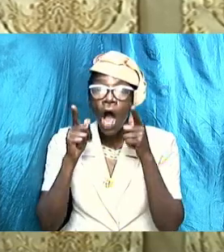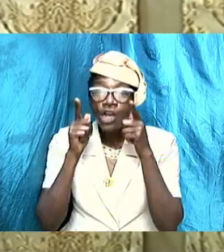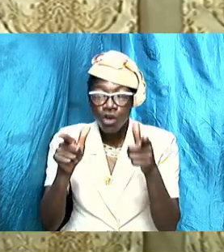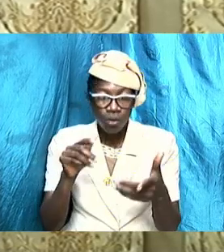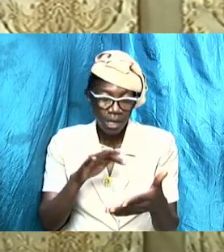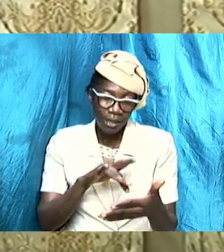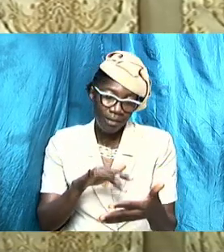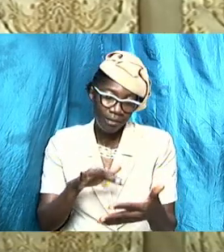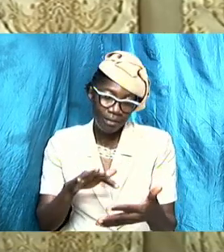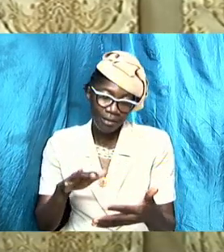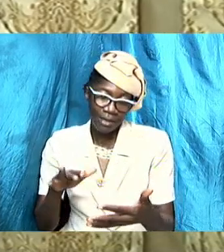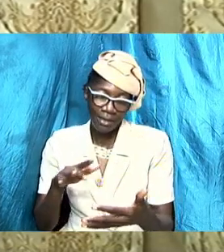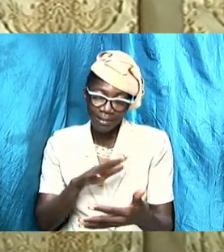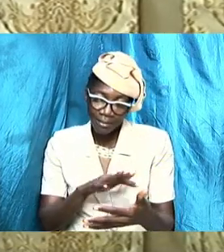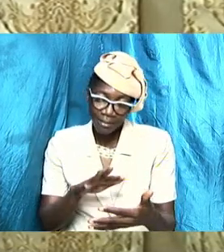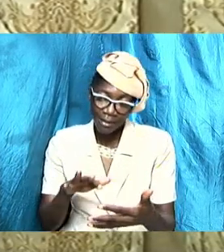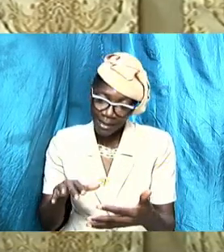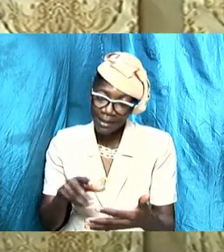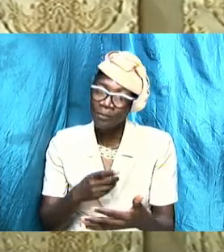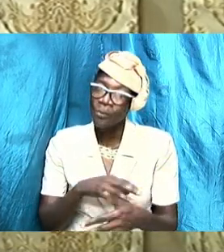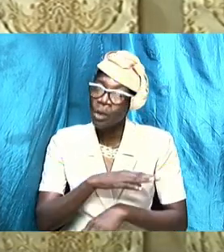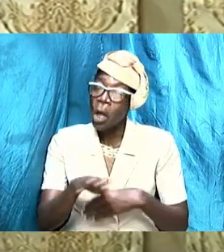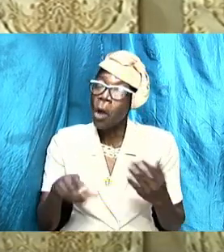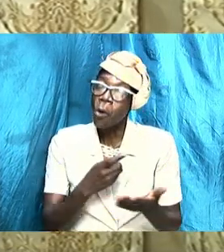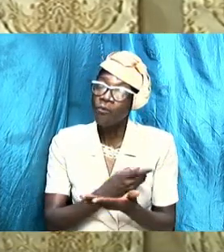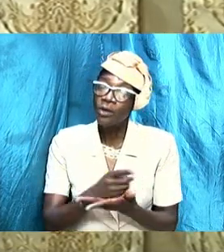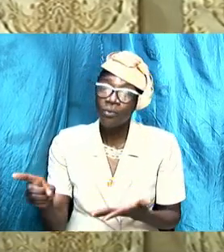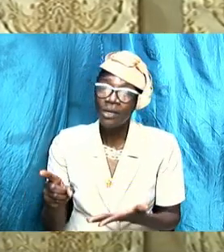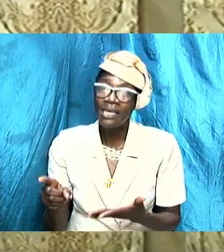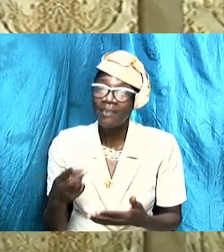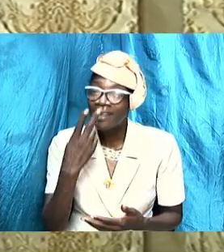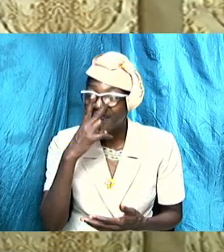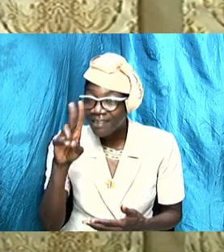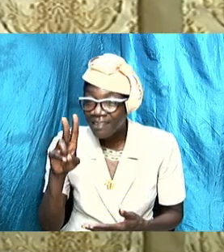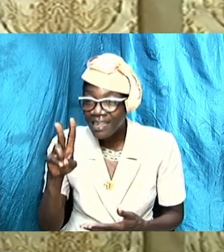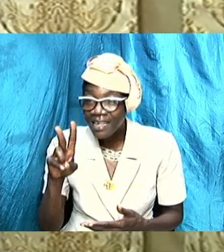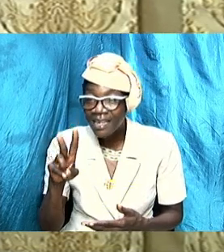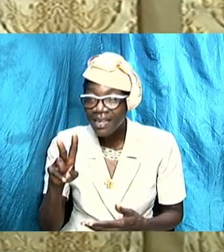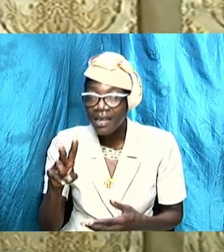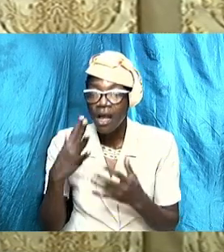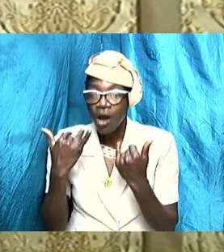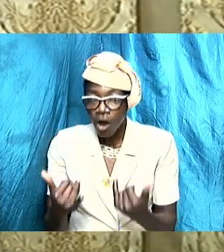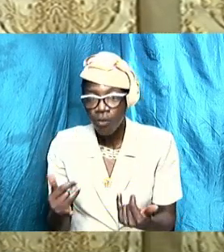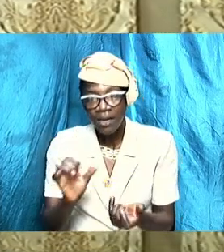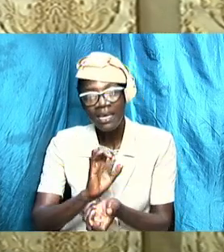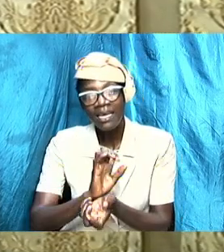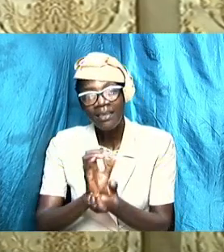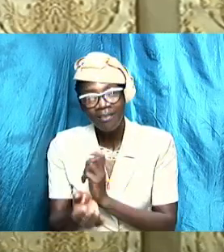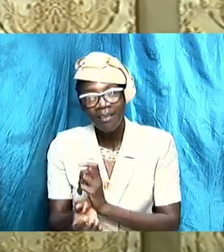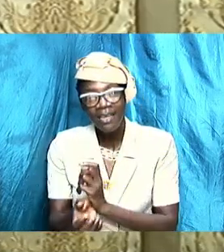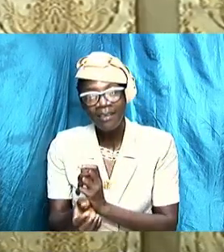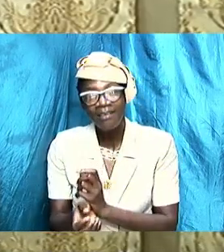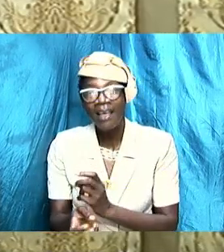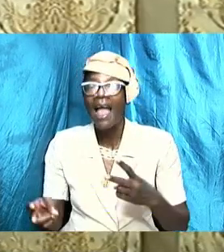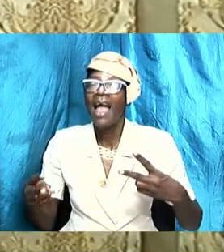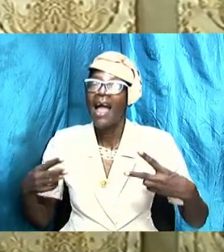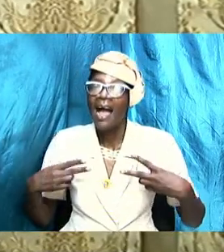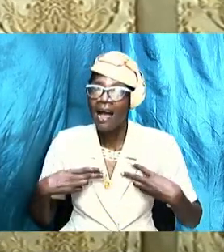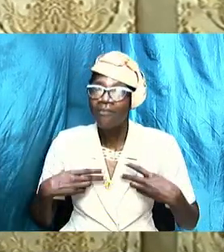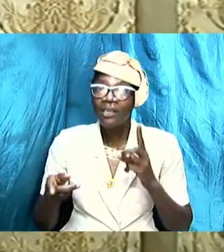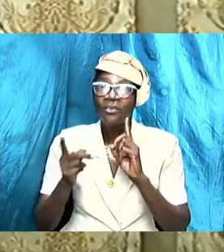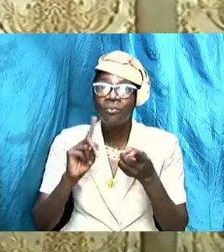doing over these weeks and see how we can make the necessary adjustments now having spoken